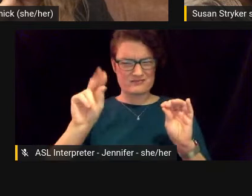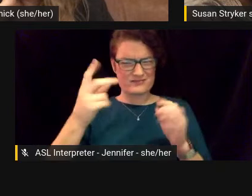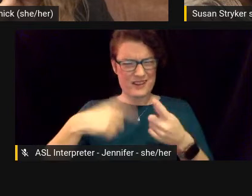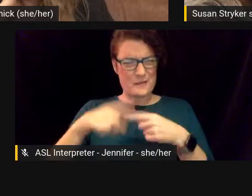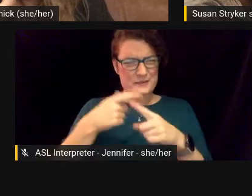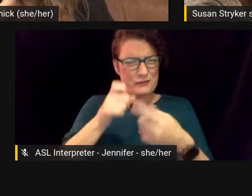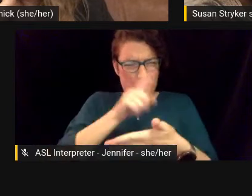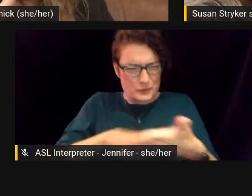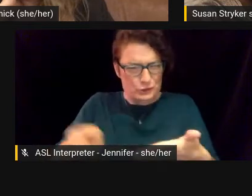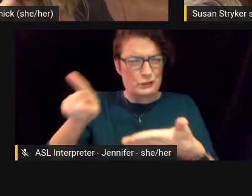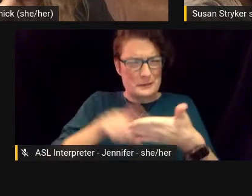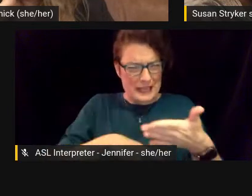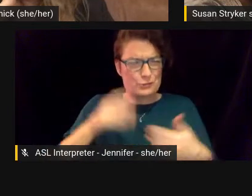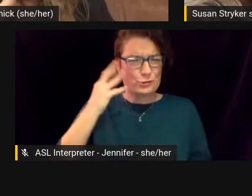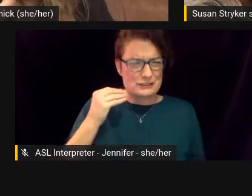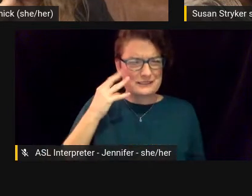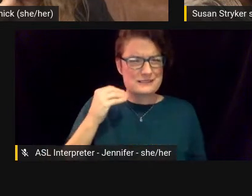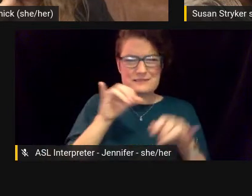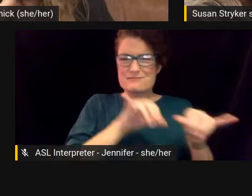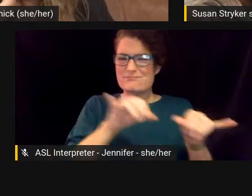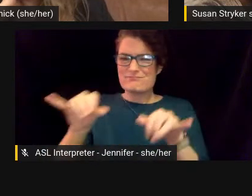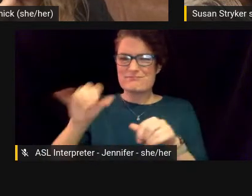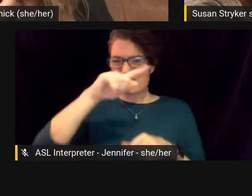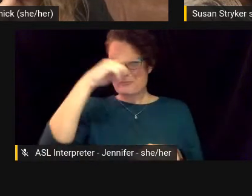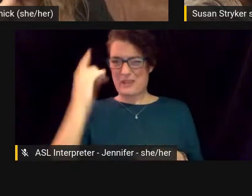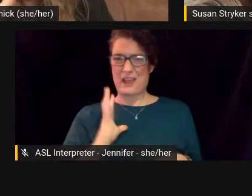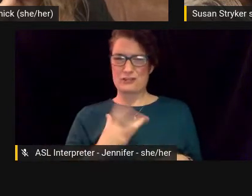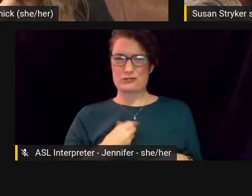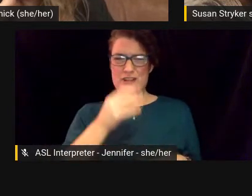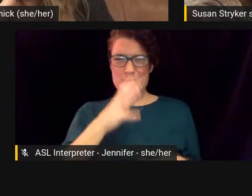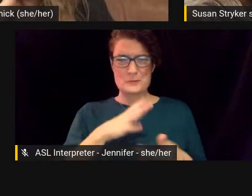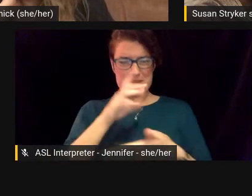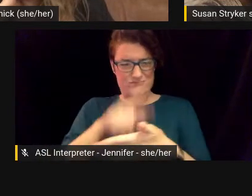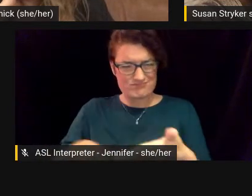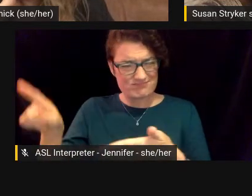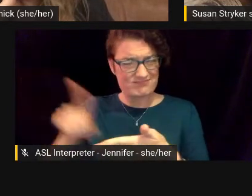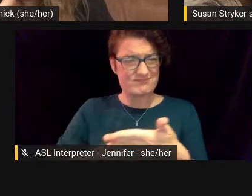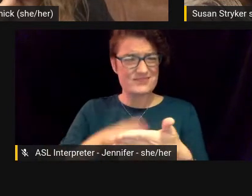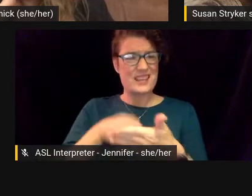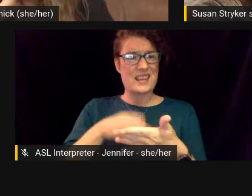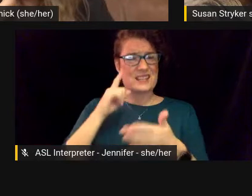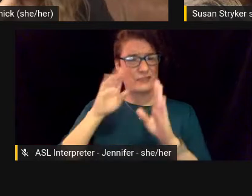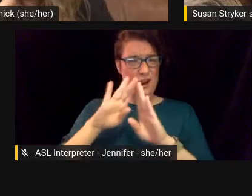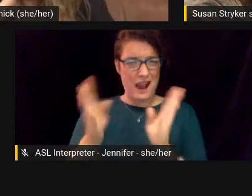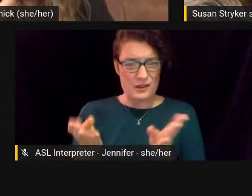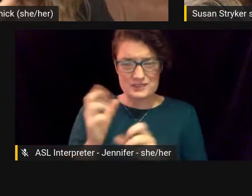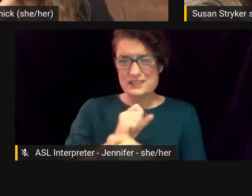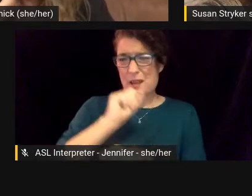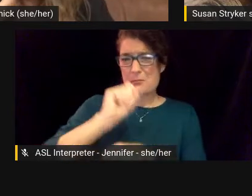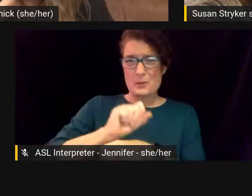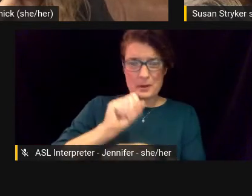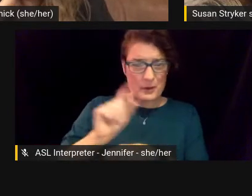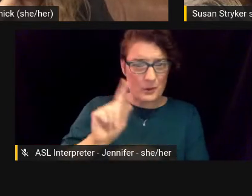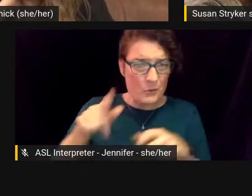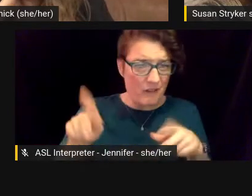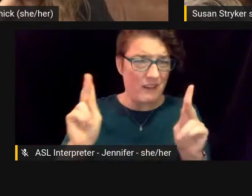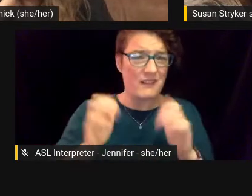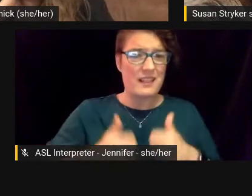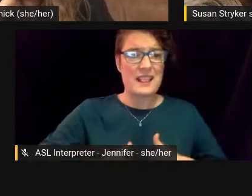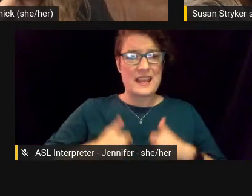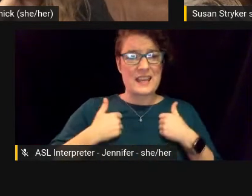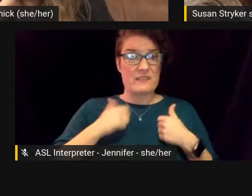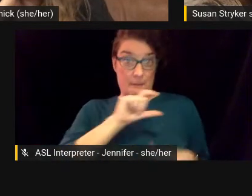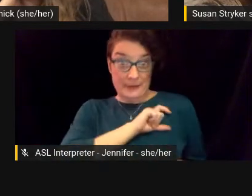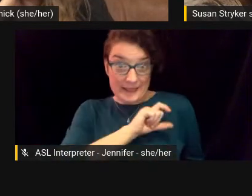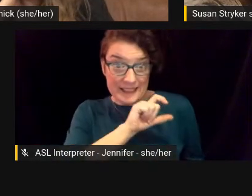just as black trans women are discriminated against in terms of housing, employment, where they can live, um, by